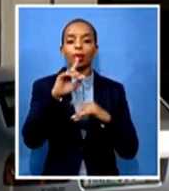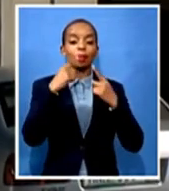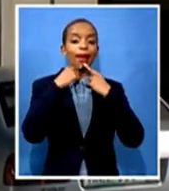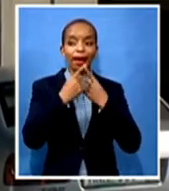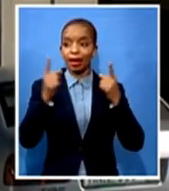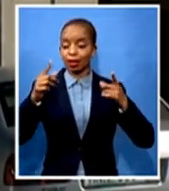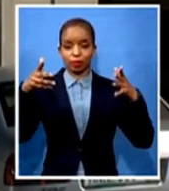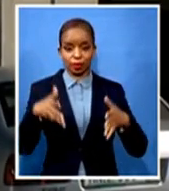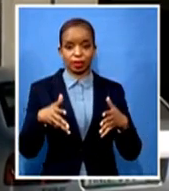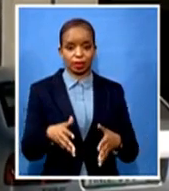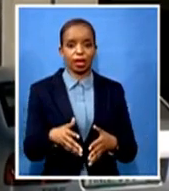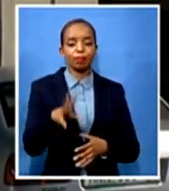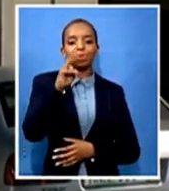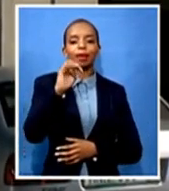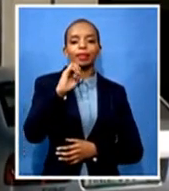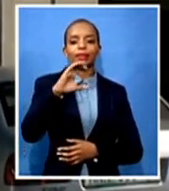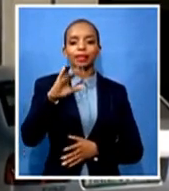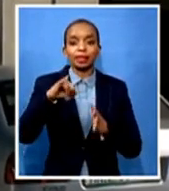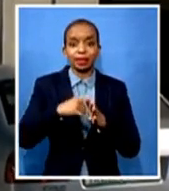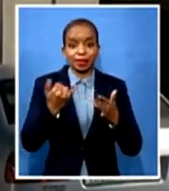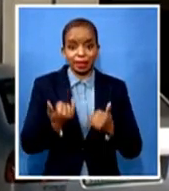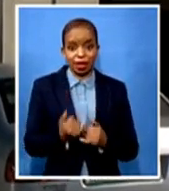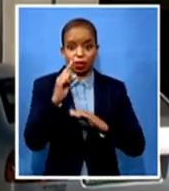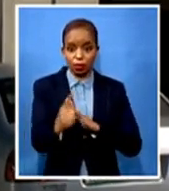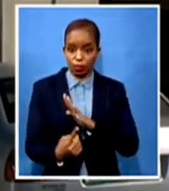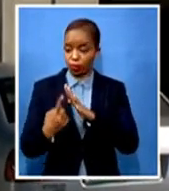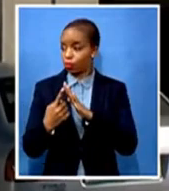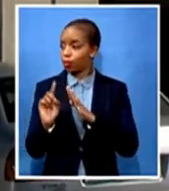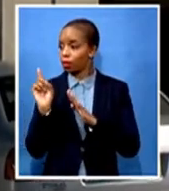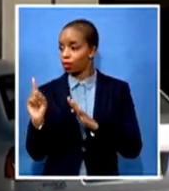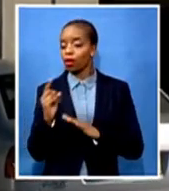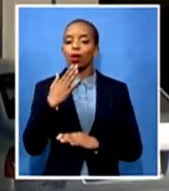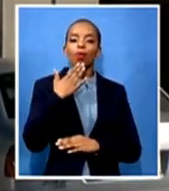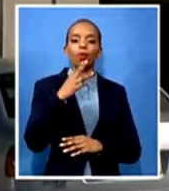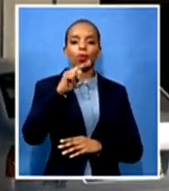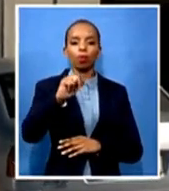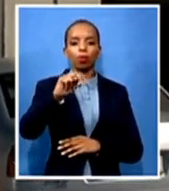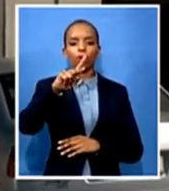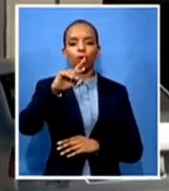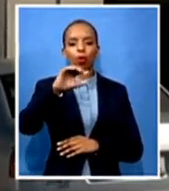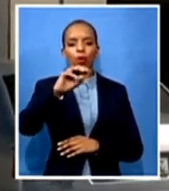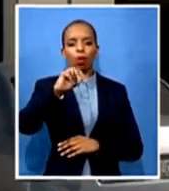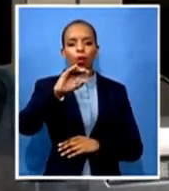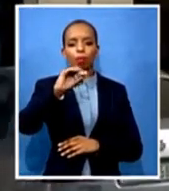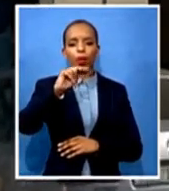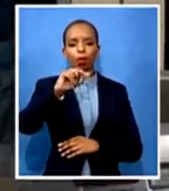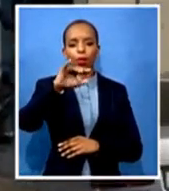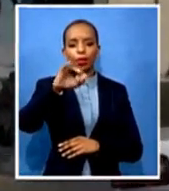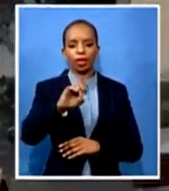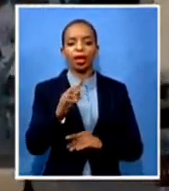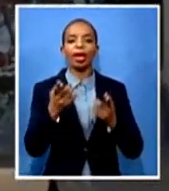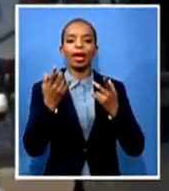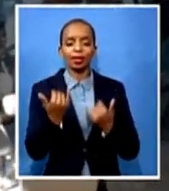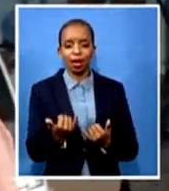way in, Miss Fezeka Ngomonyo, just made her way here. But to tell us more, I'm now joined by her spokesperson,